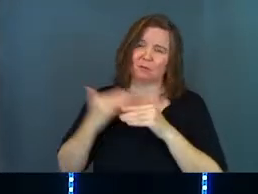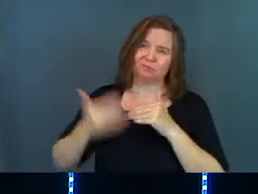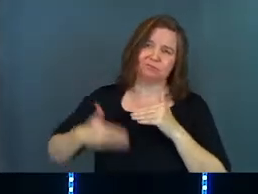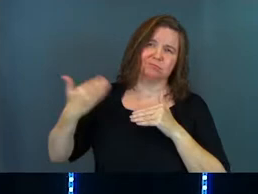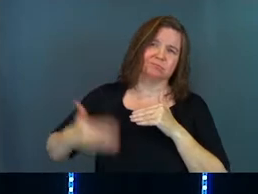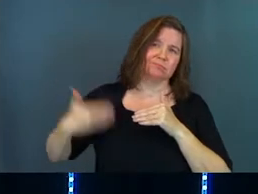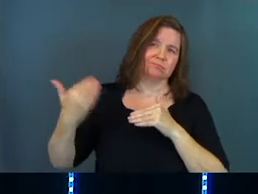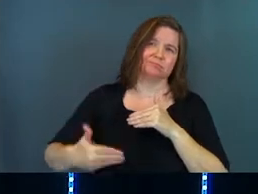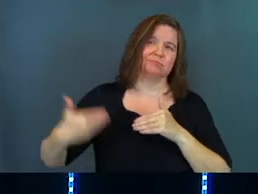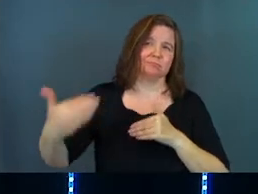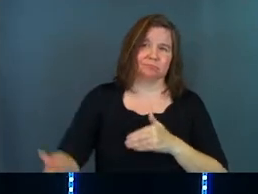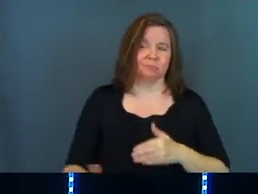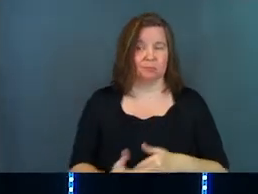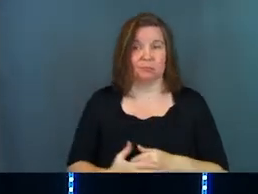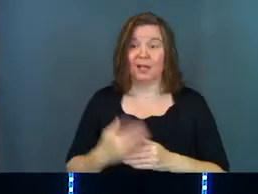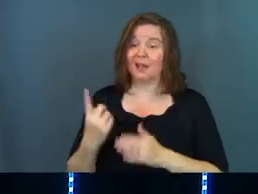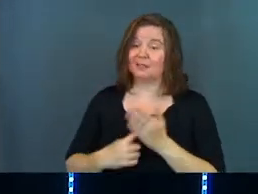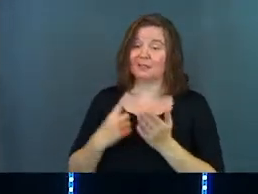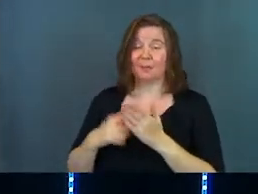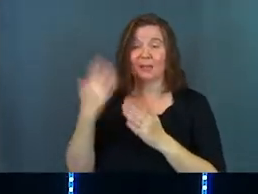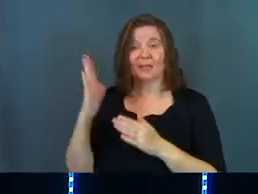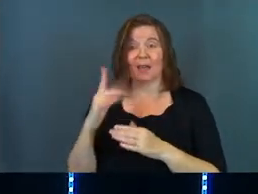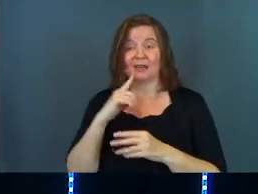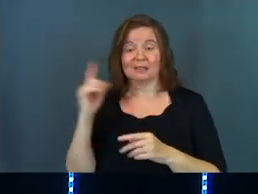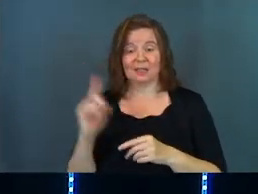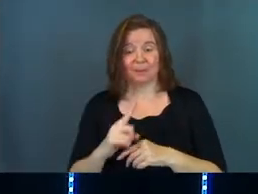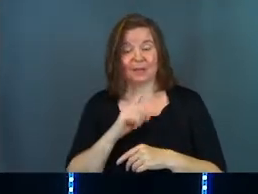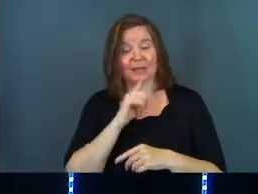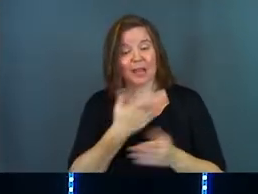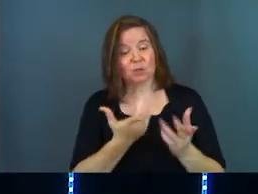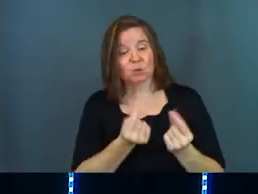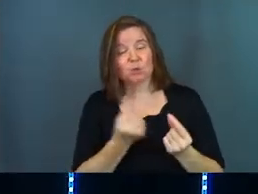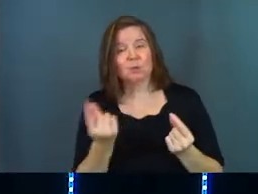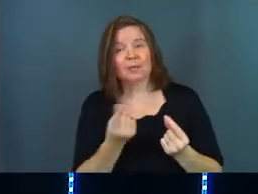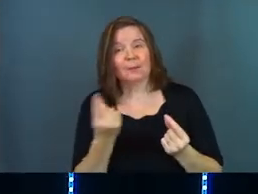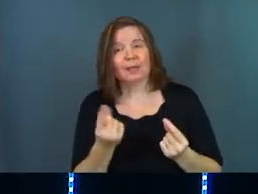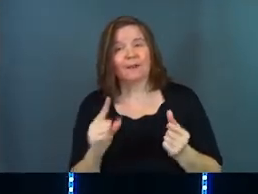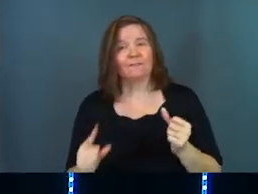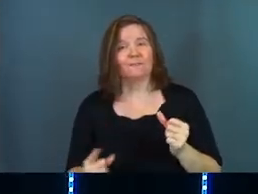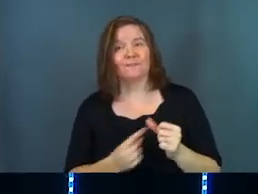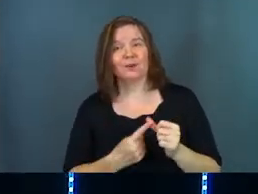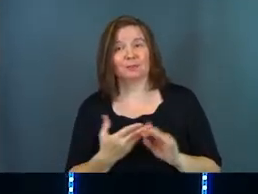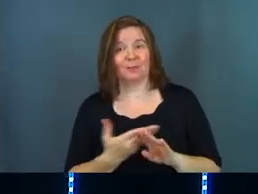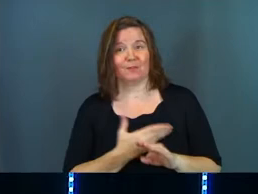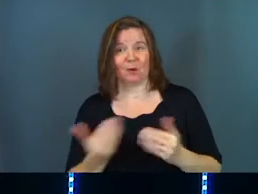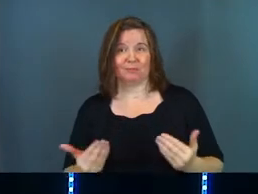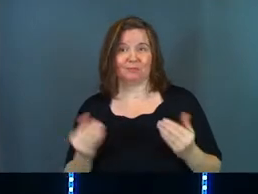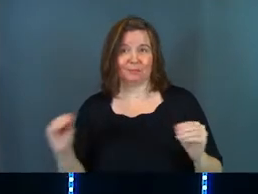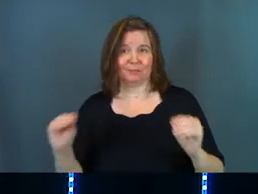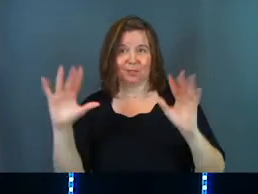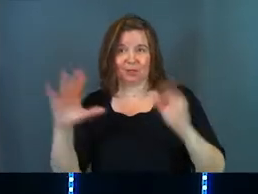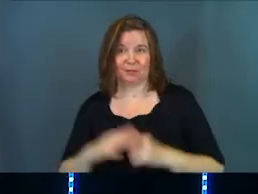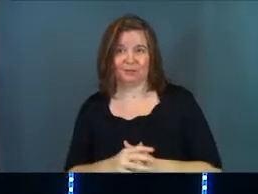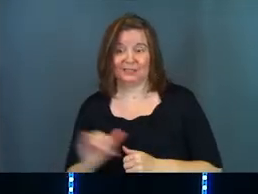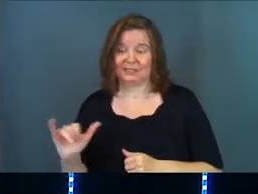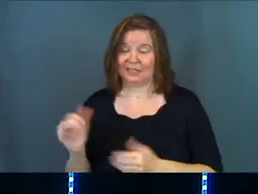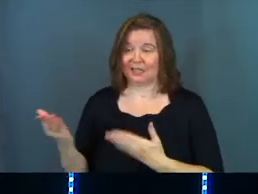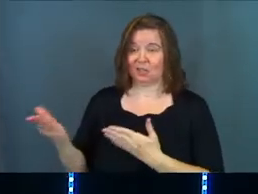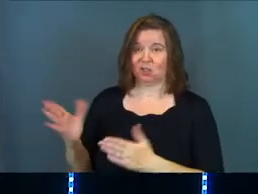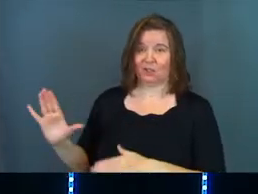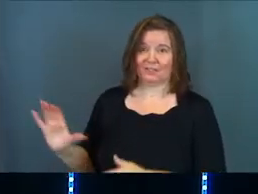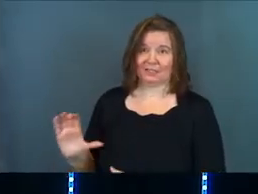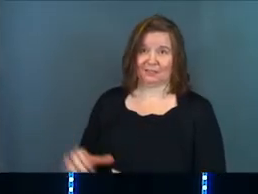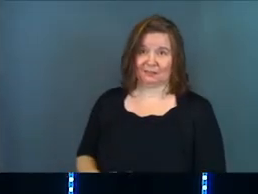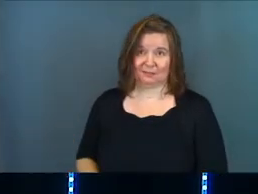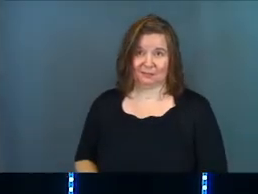years. And sometimes God has come in and he's asked you to do a thing before he does a thing, just like the servants